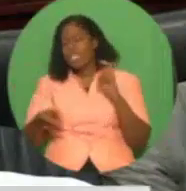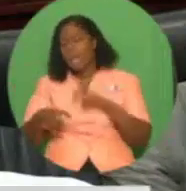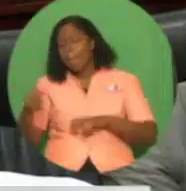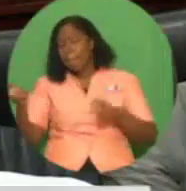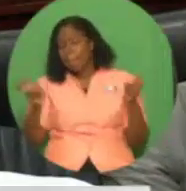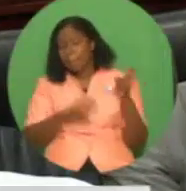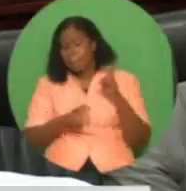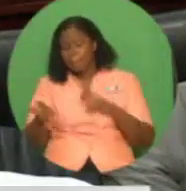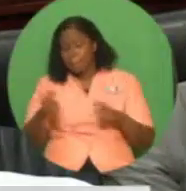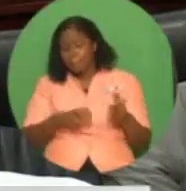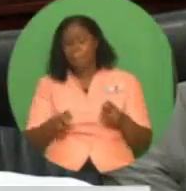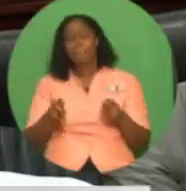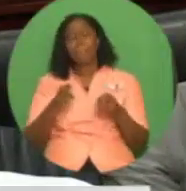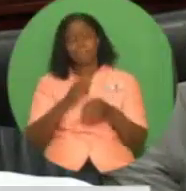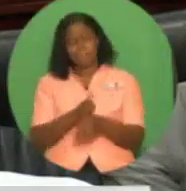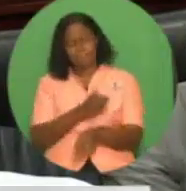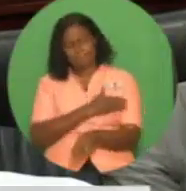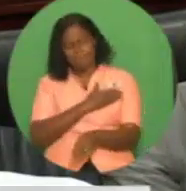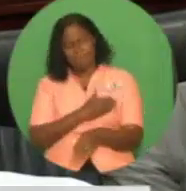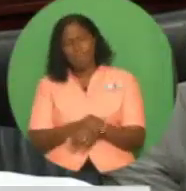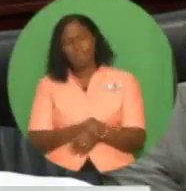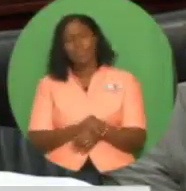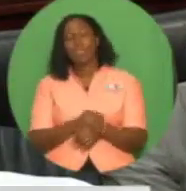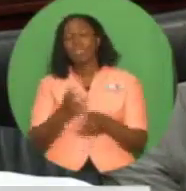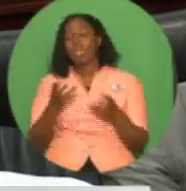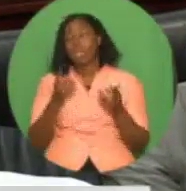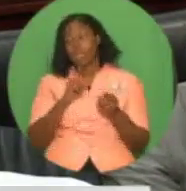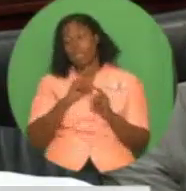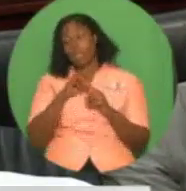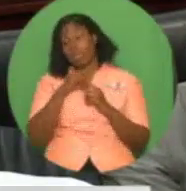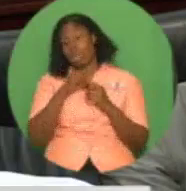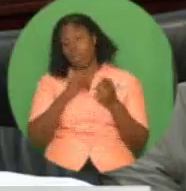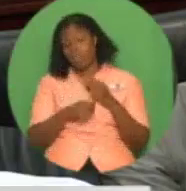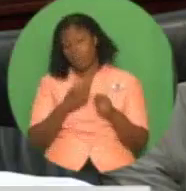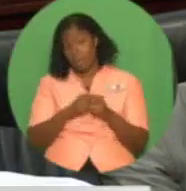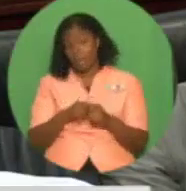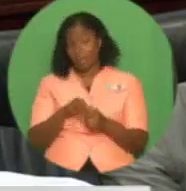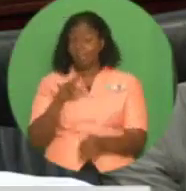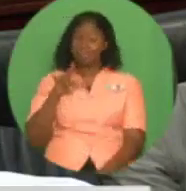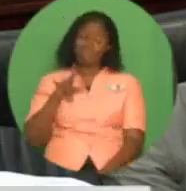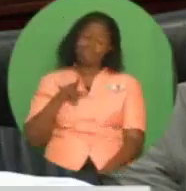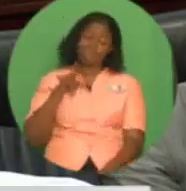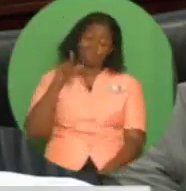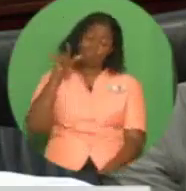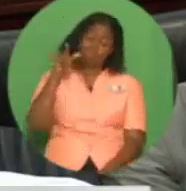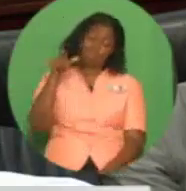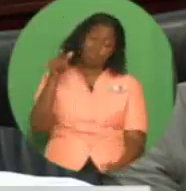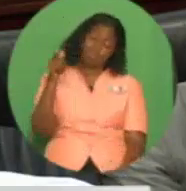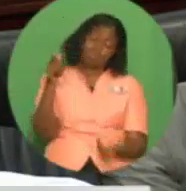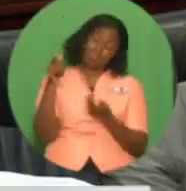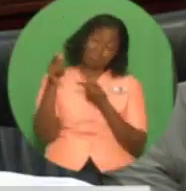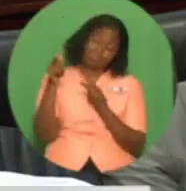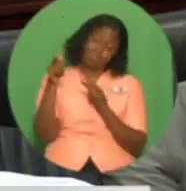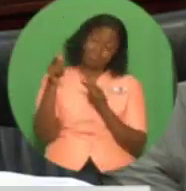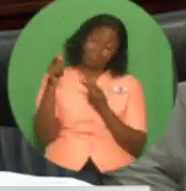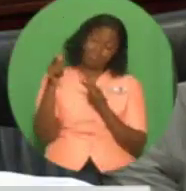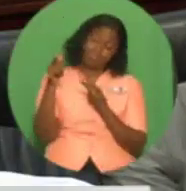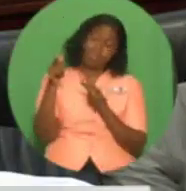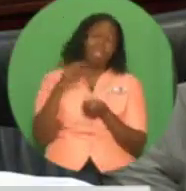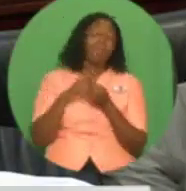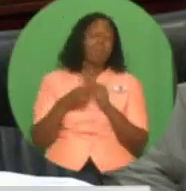improves airlift arrangements, and is expected to impact international visitor arrivals to Tobago